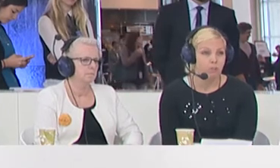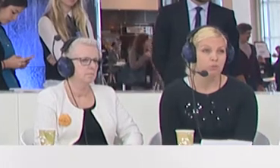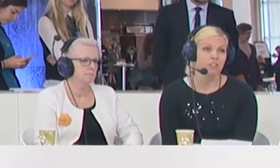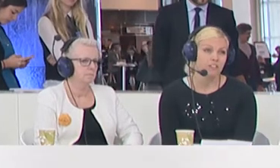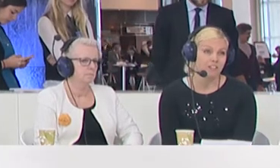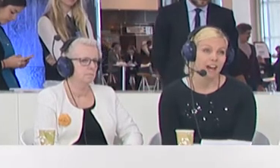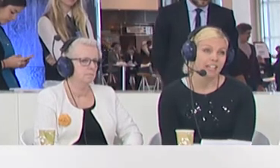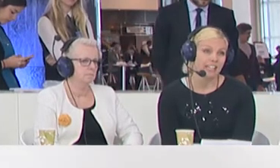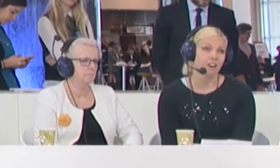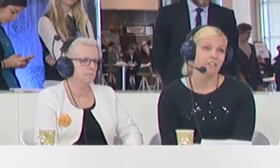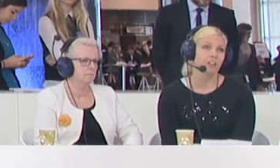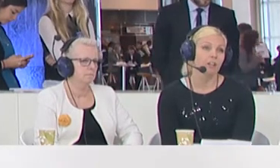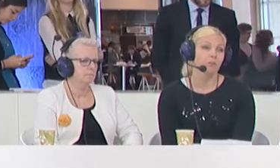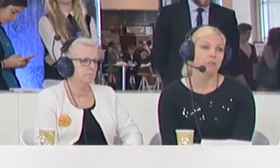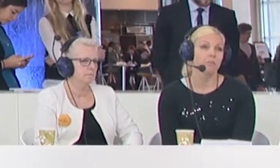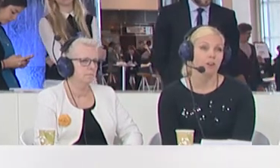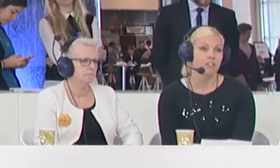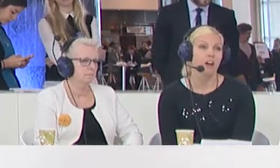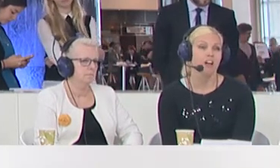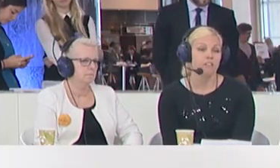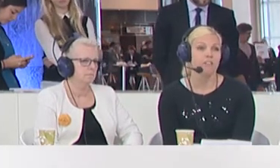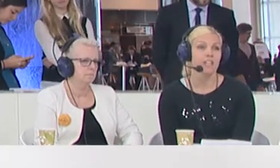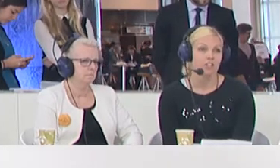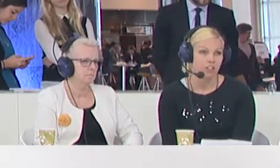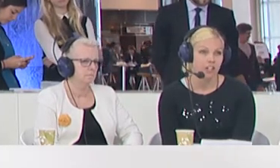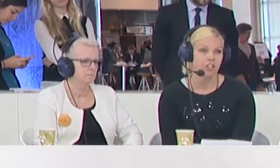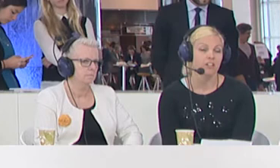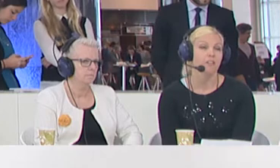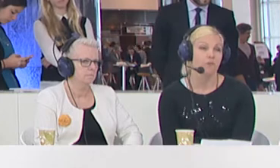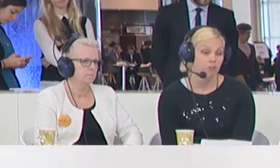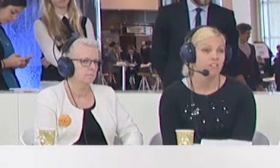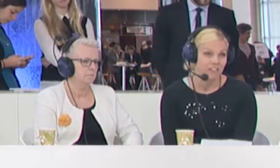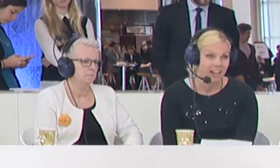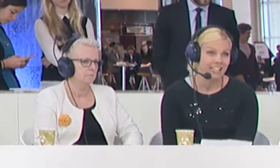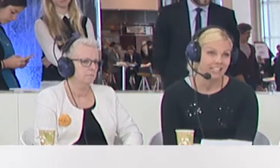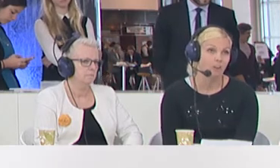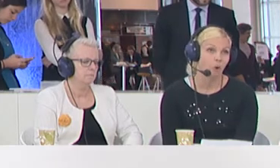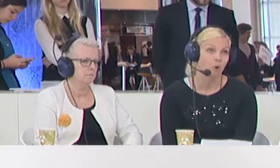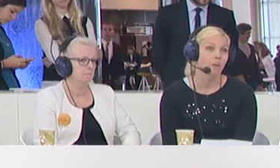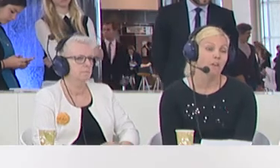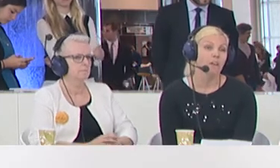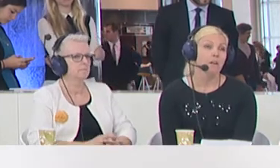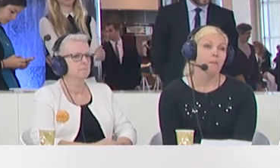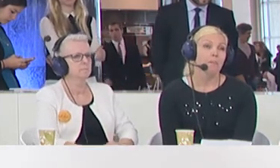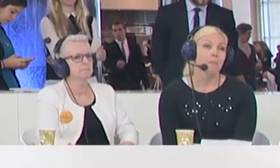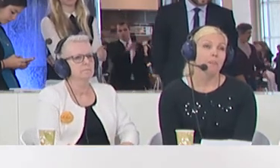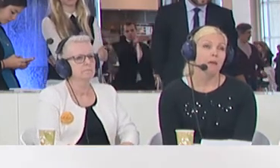contribute to society are the very important parts of integration for society as a whole.